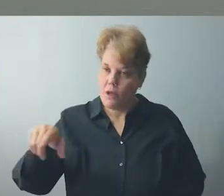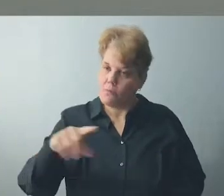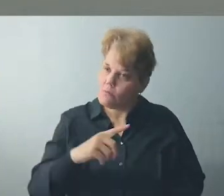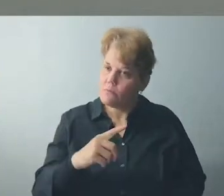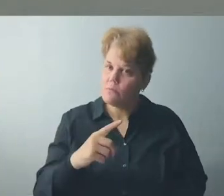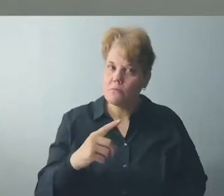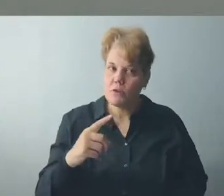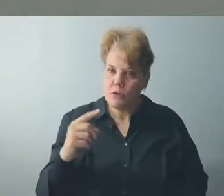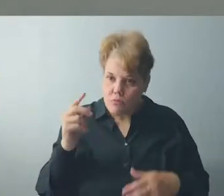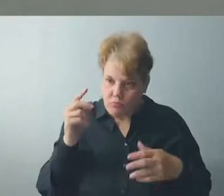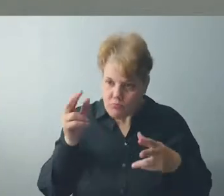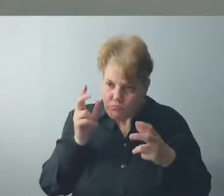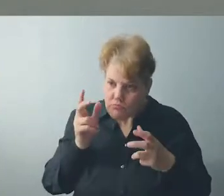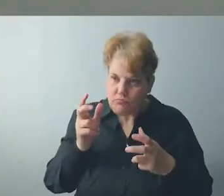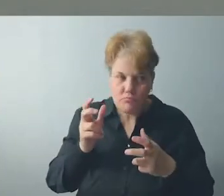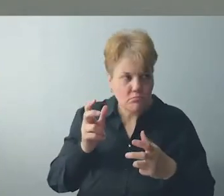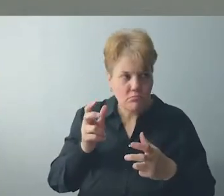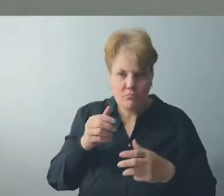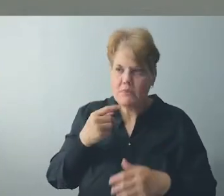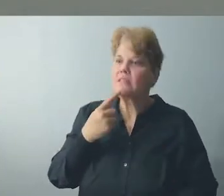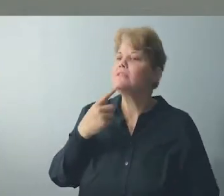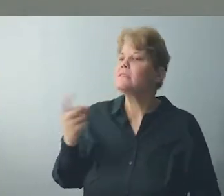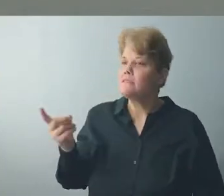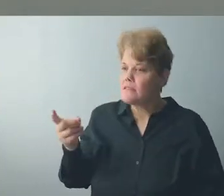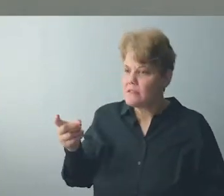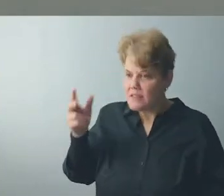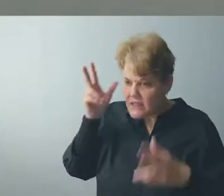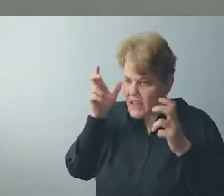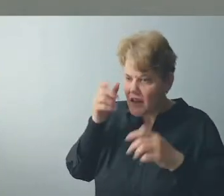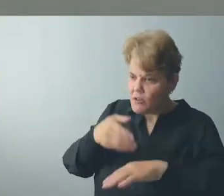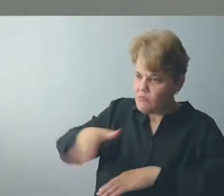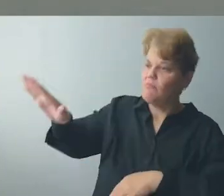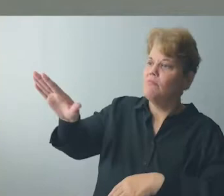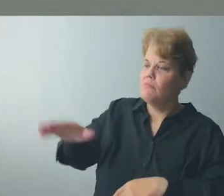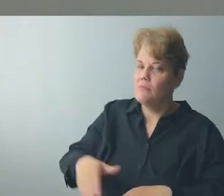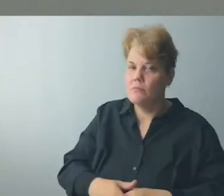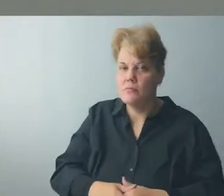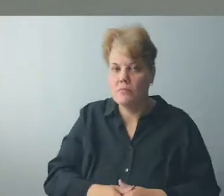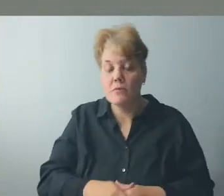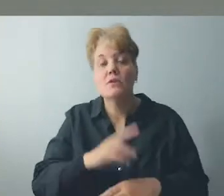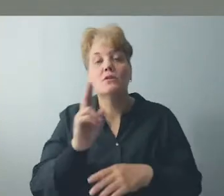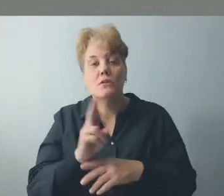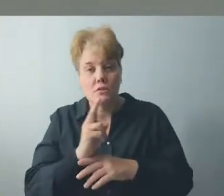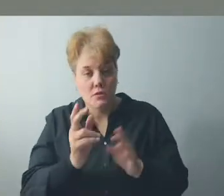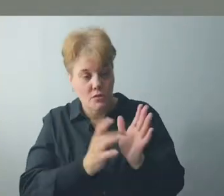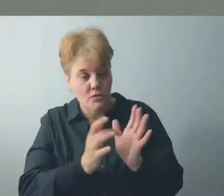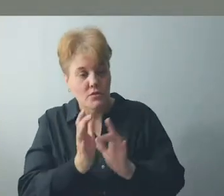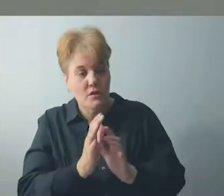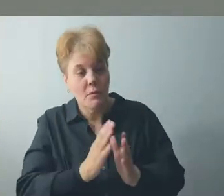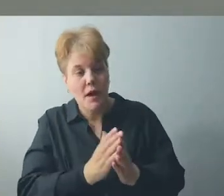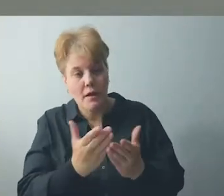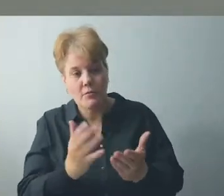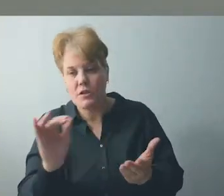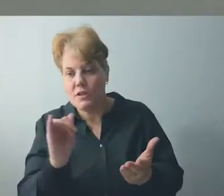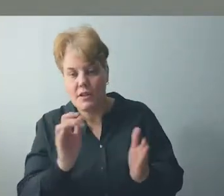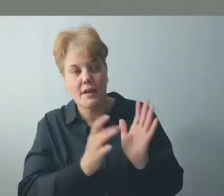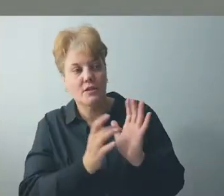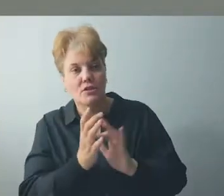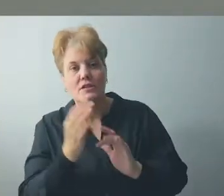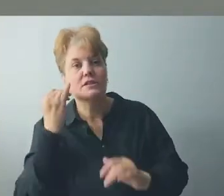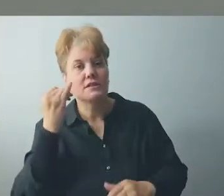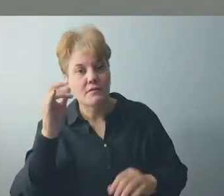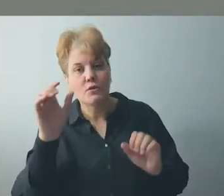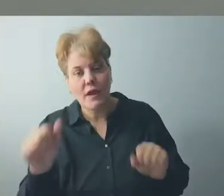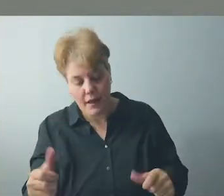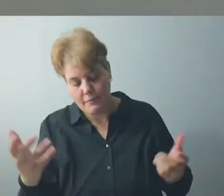Well, tell him to scram like Jesus did and use scripture if you can. Remember that that is what we refer to often